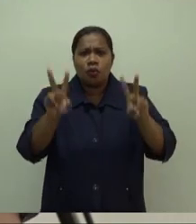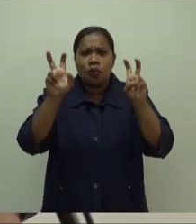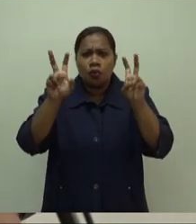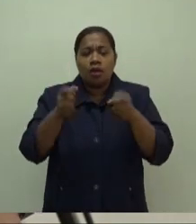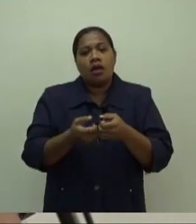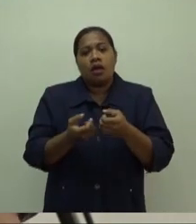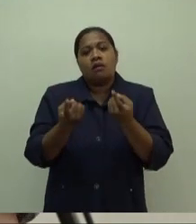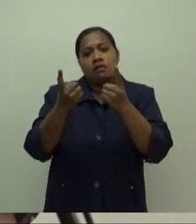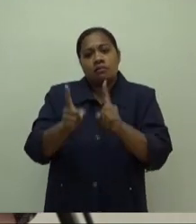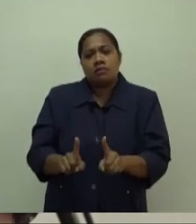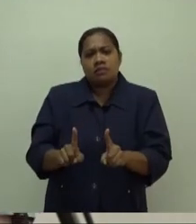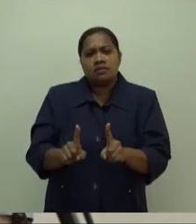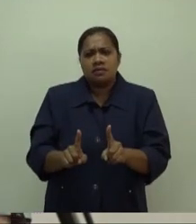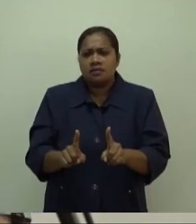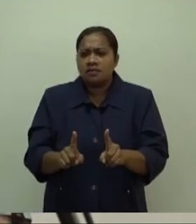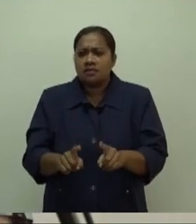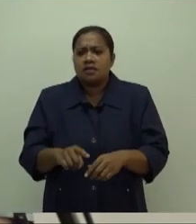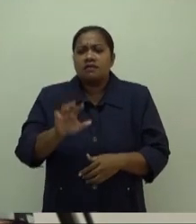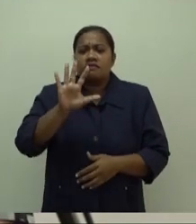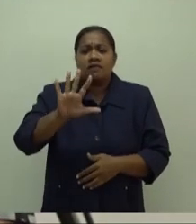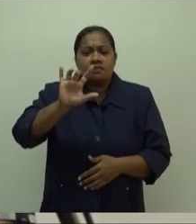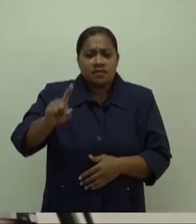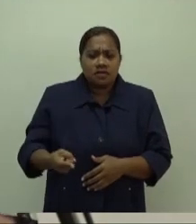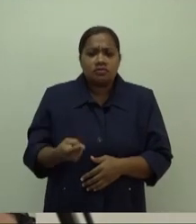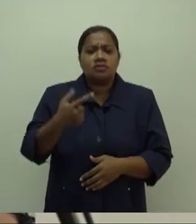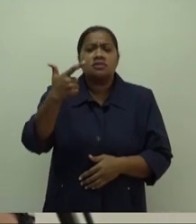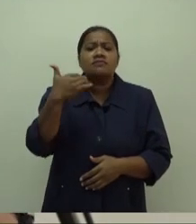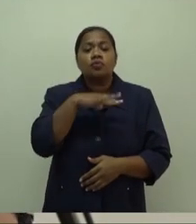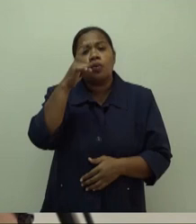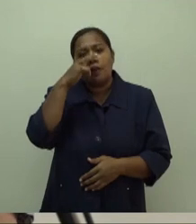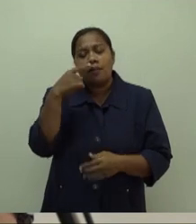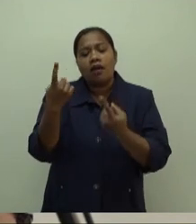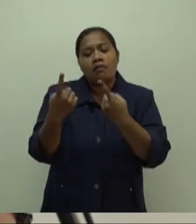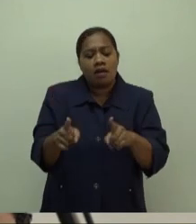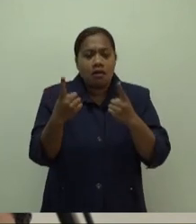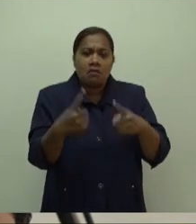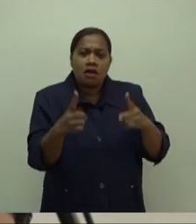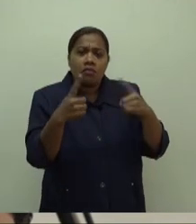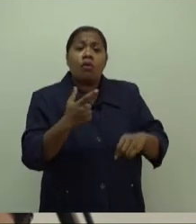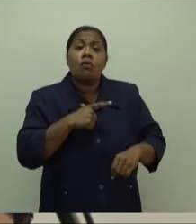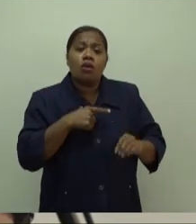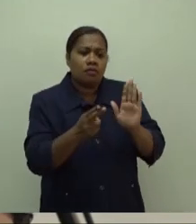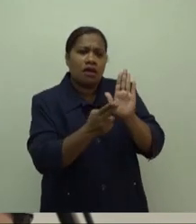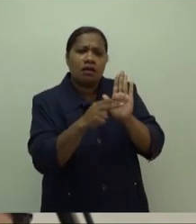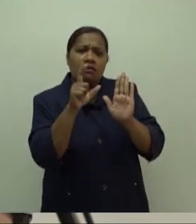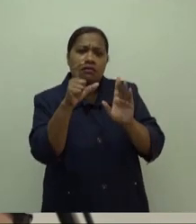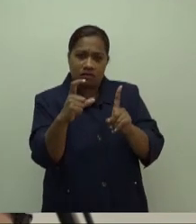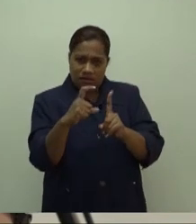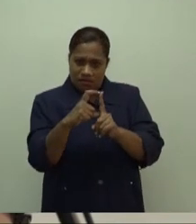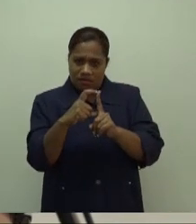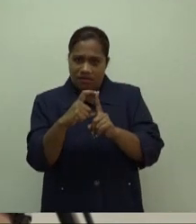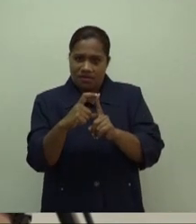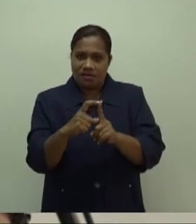Fijians due to NCD-related causes. These lives were ended too soon by silent killers